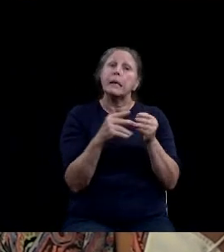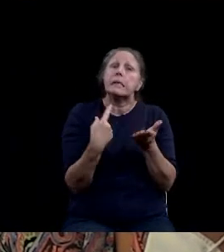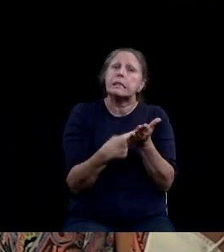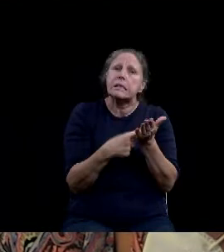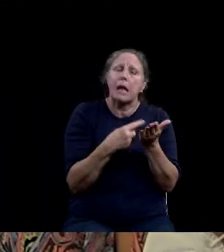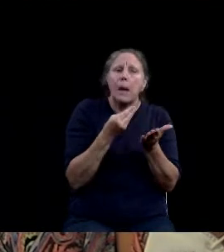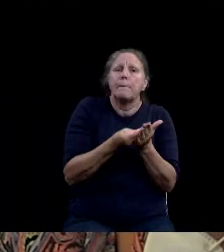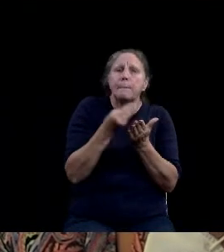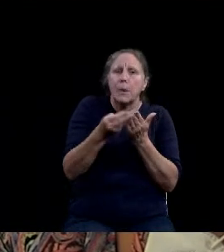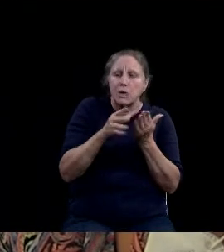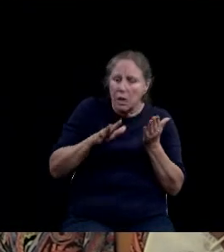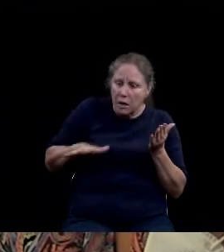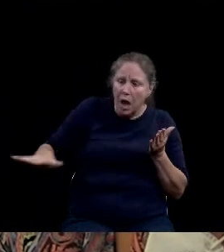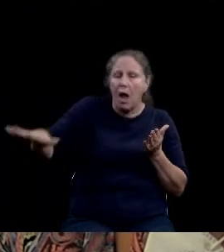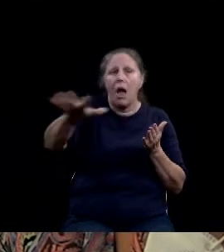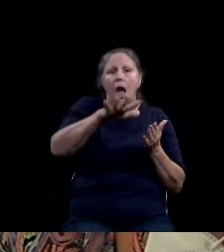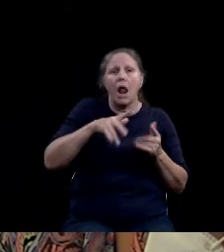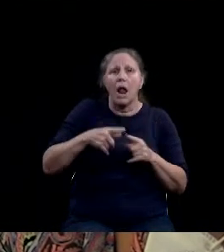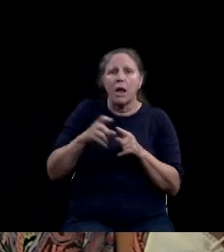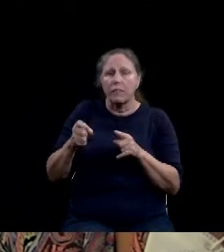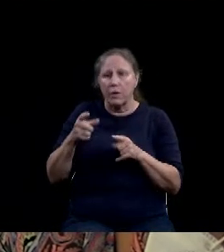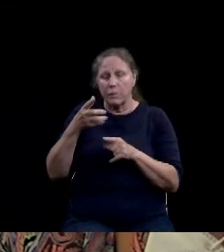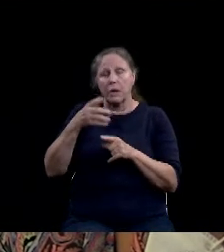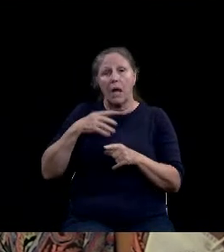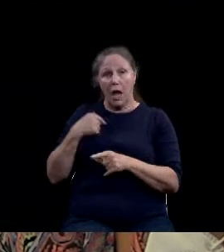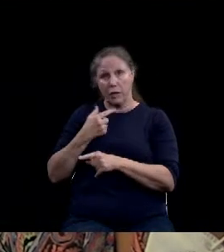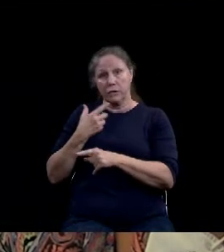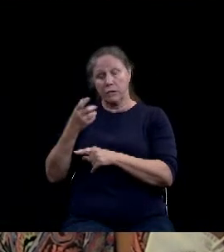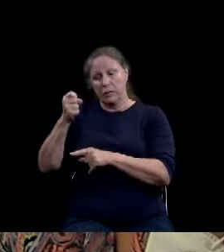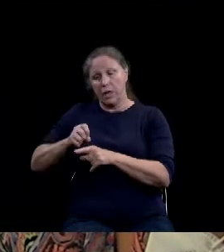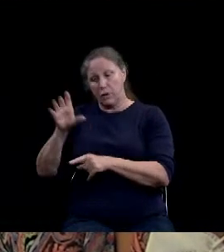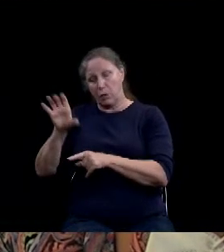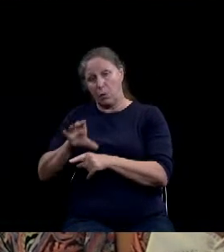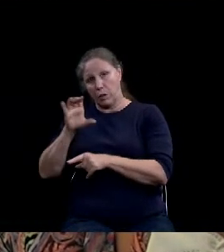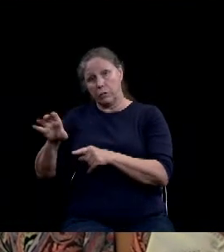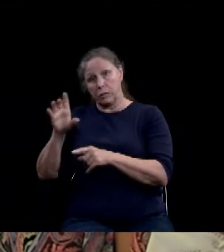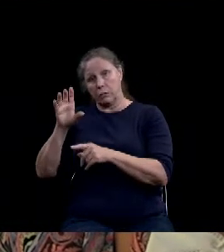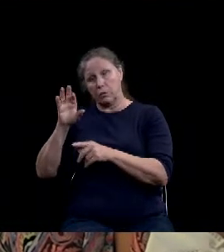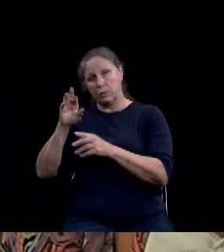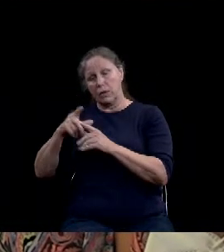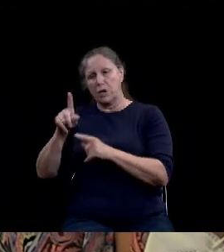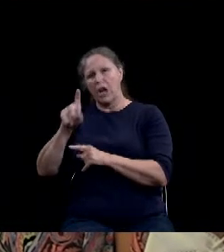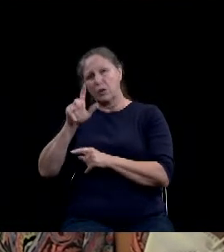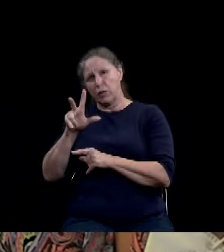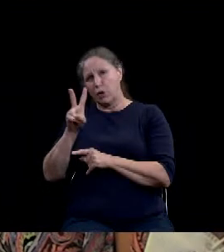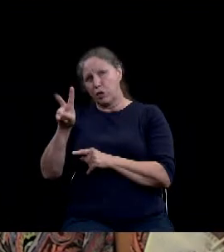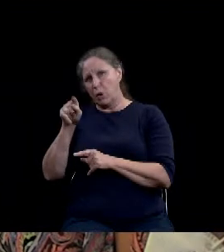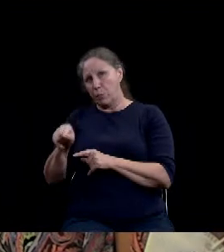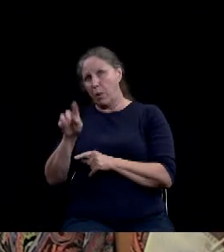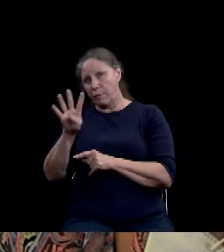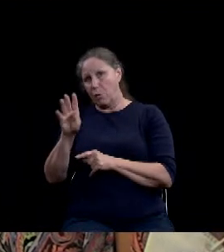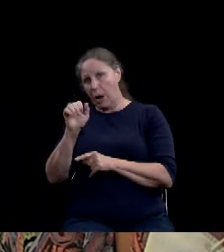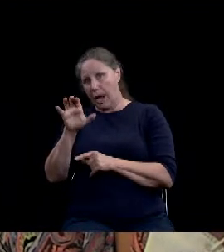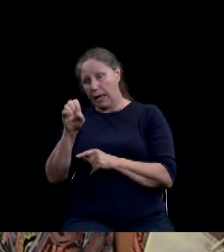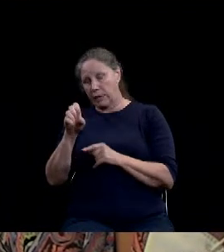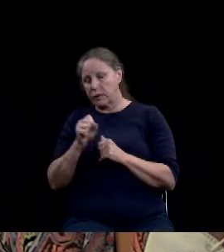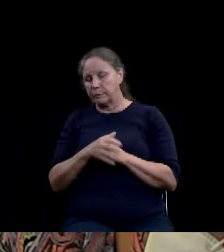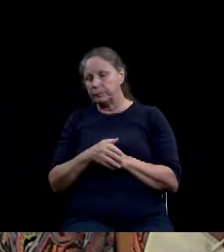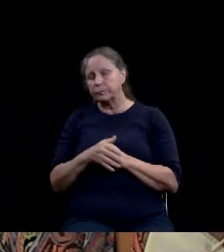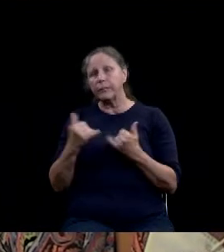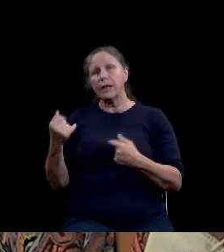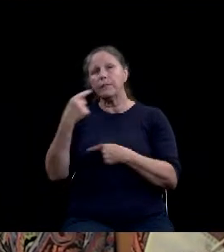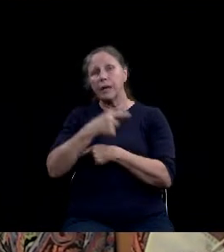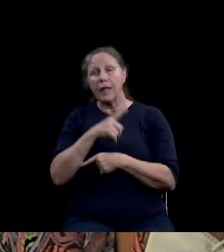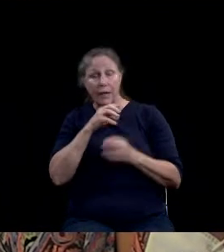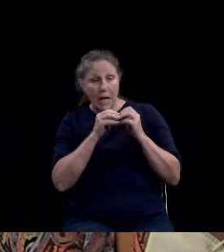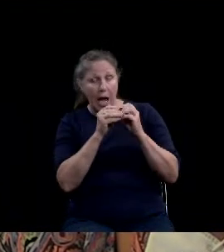Southern Cross Ranch which is approximately 132.4 acres. As of today, these negotiations are still ongoing and the need to